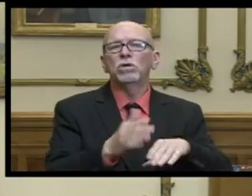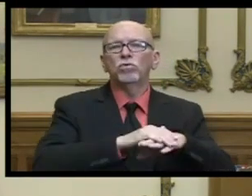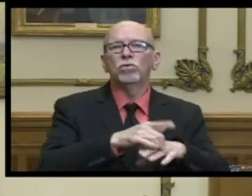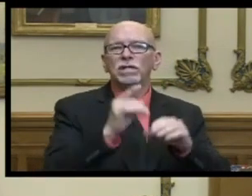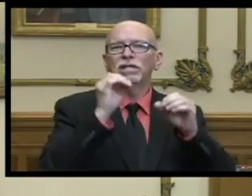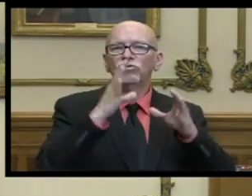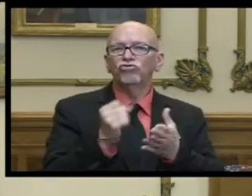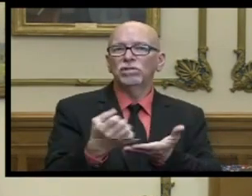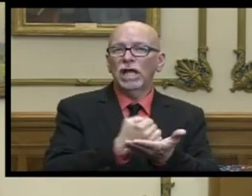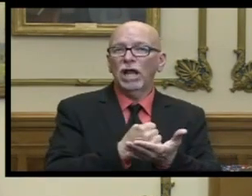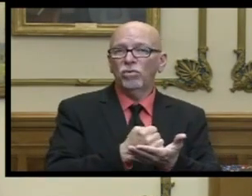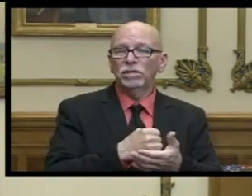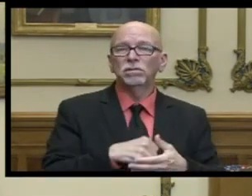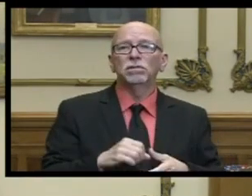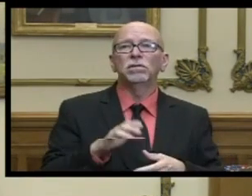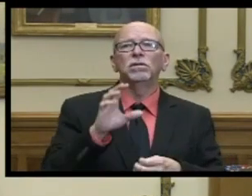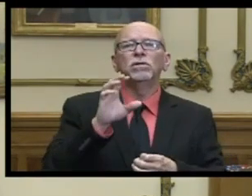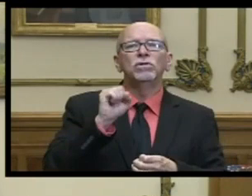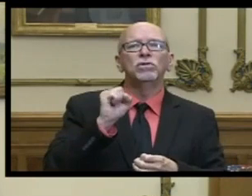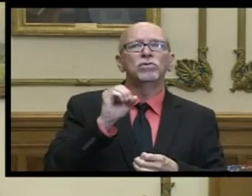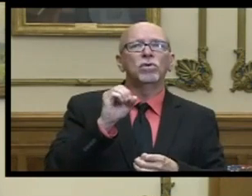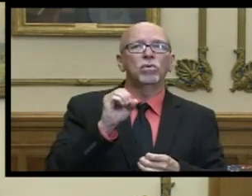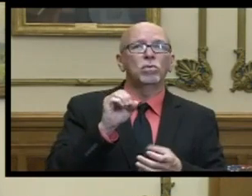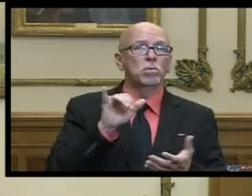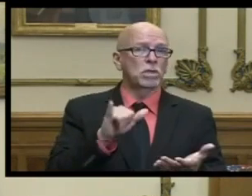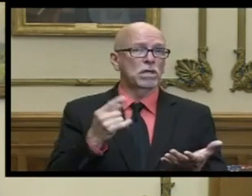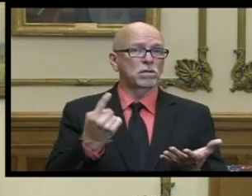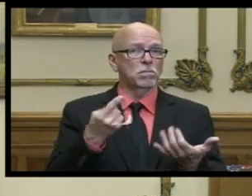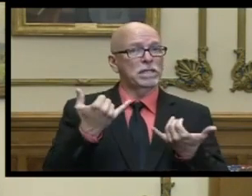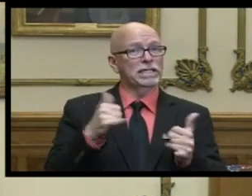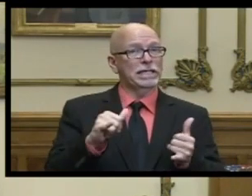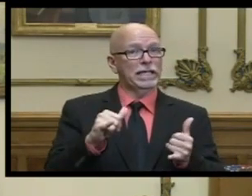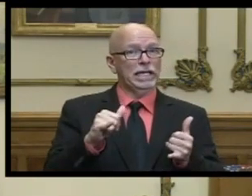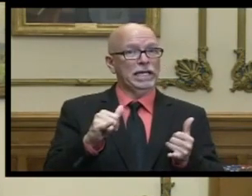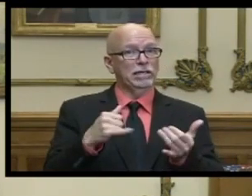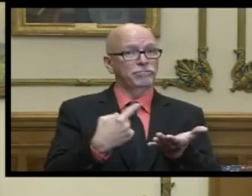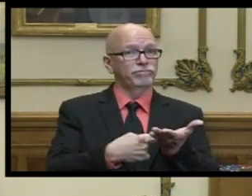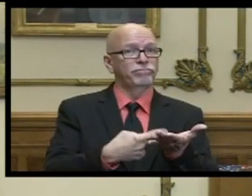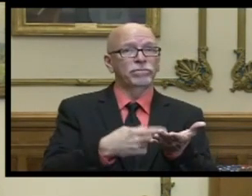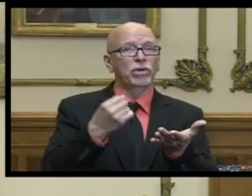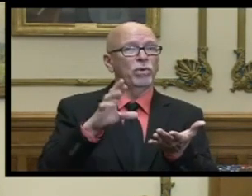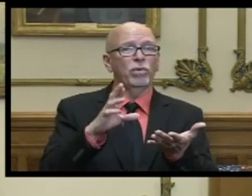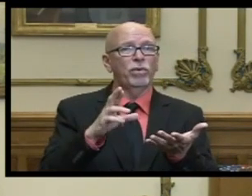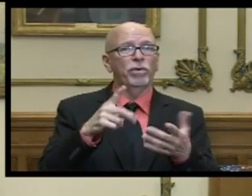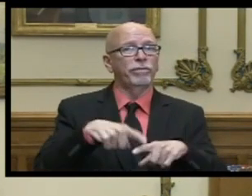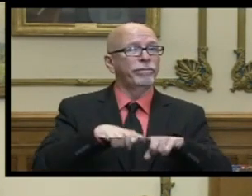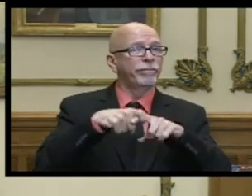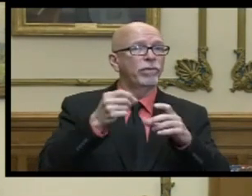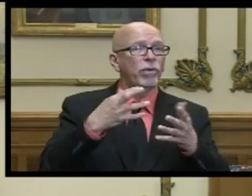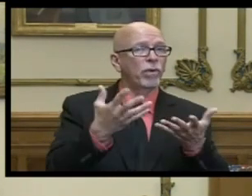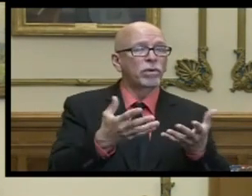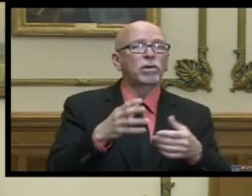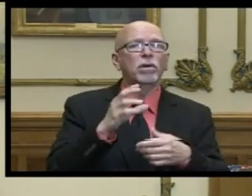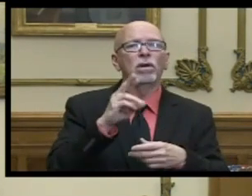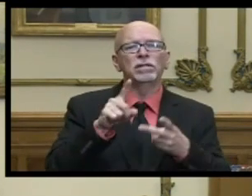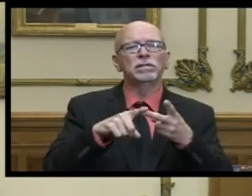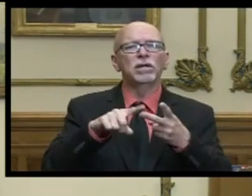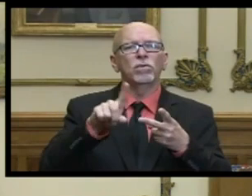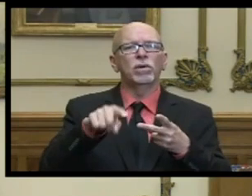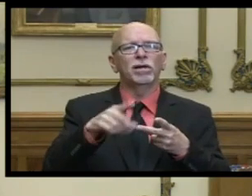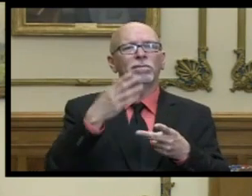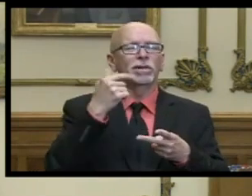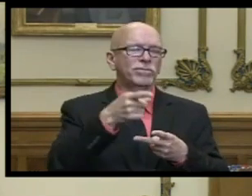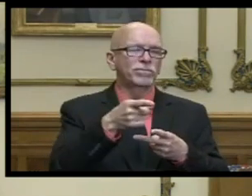teacher salaries so is that something that is still on the table or is that done and then a second question